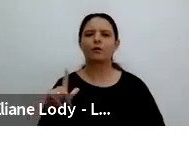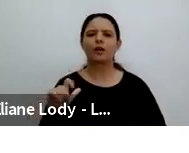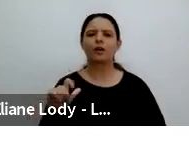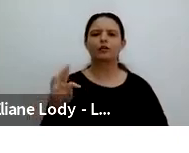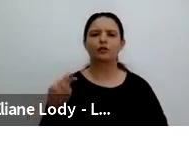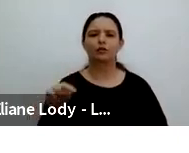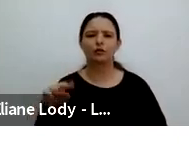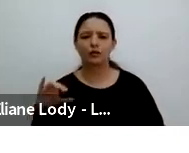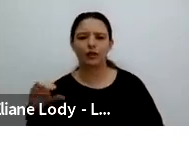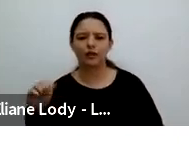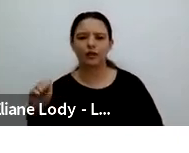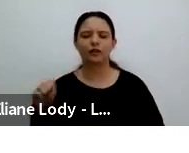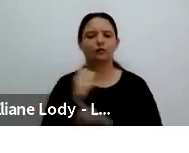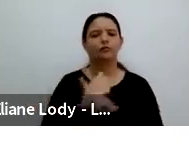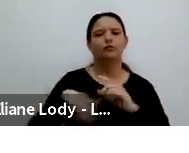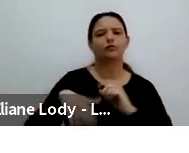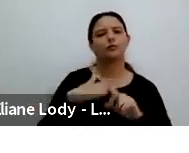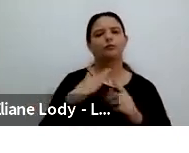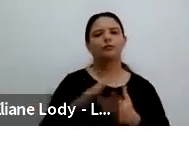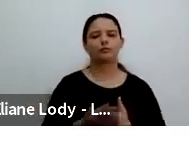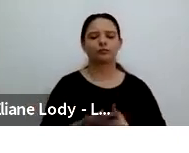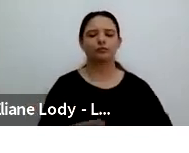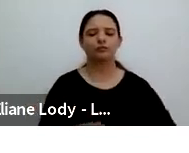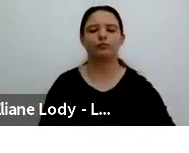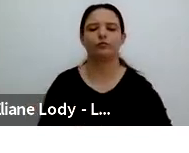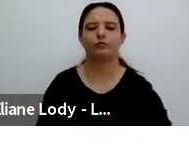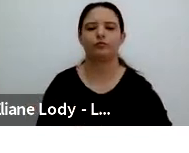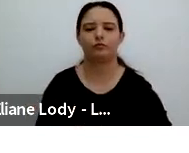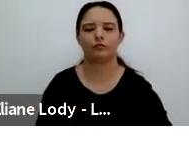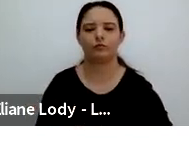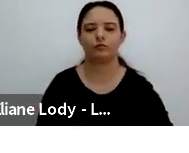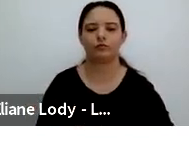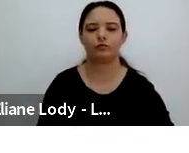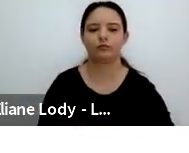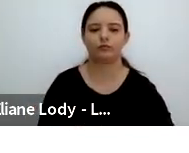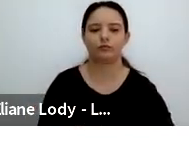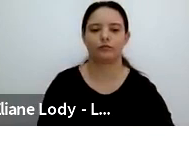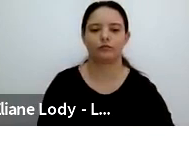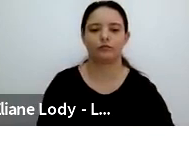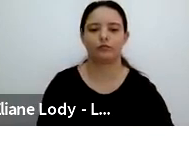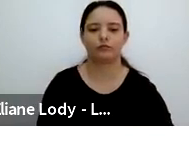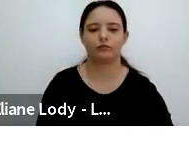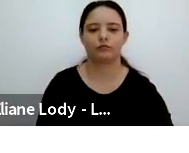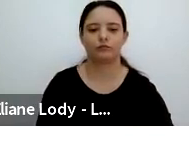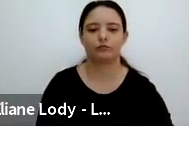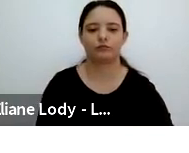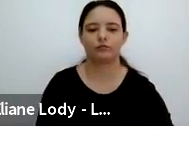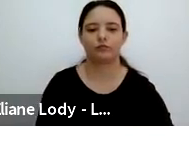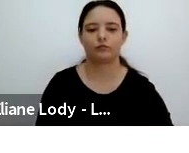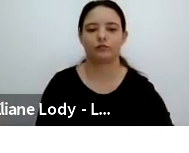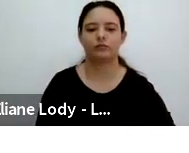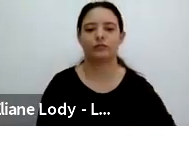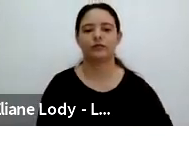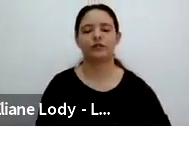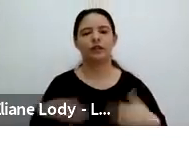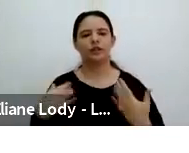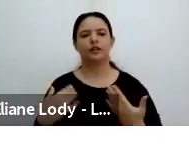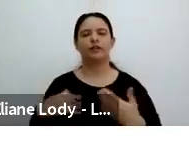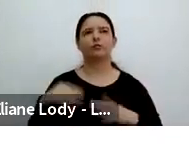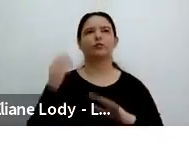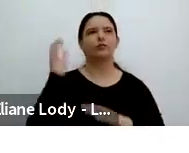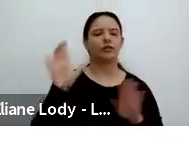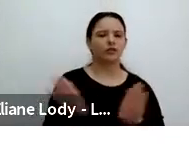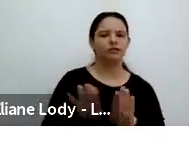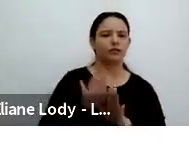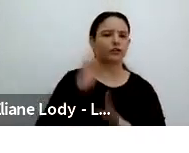speech communities, but also Jim G's big D discourses. You know, Laven Wenger's communities of practice.